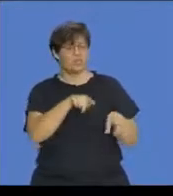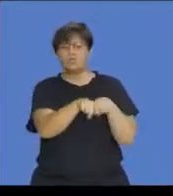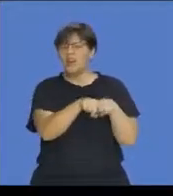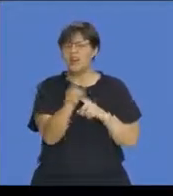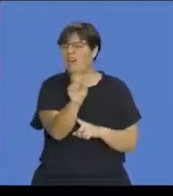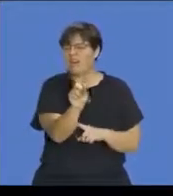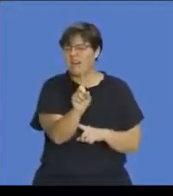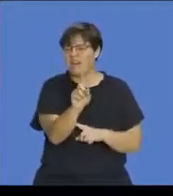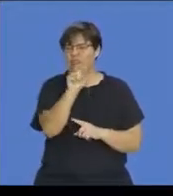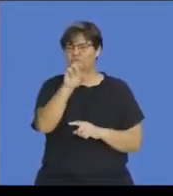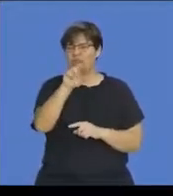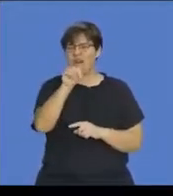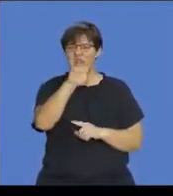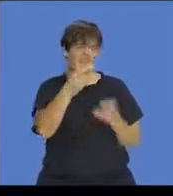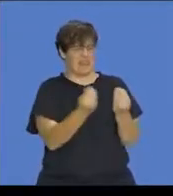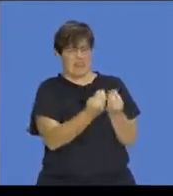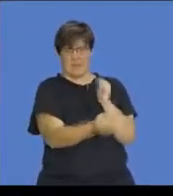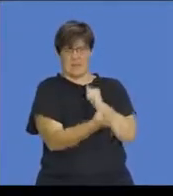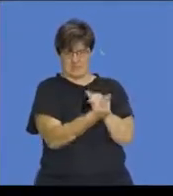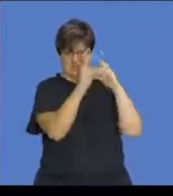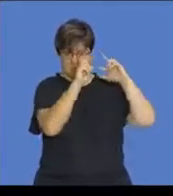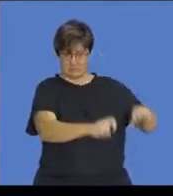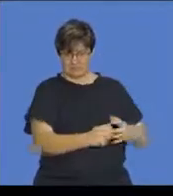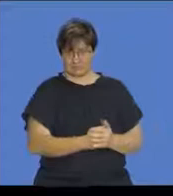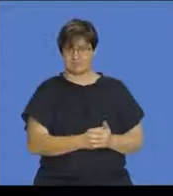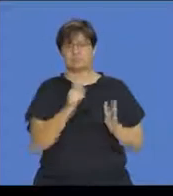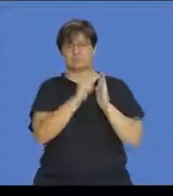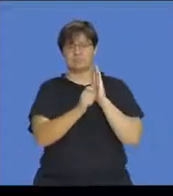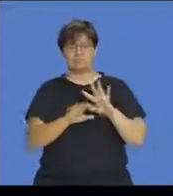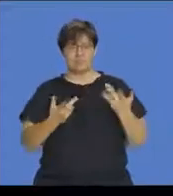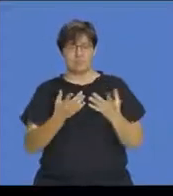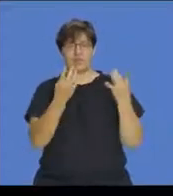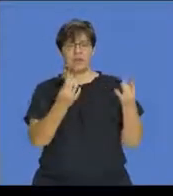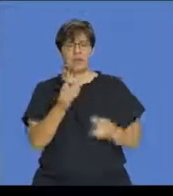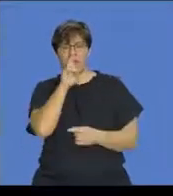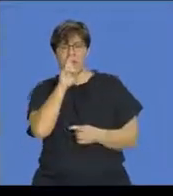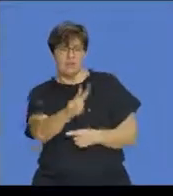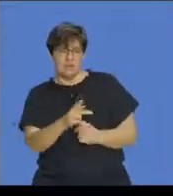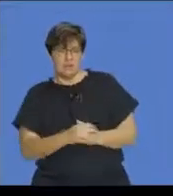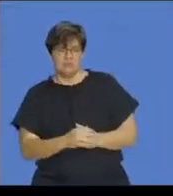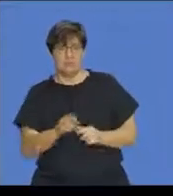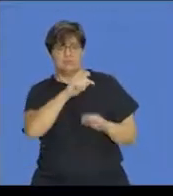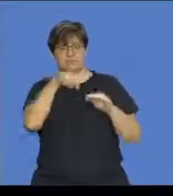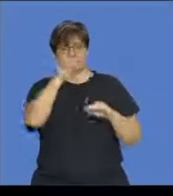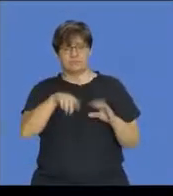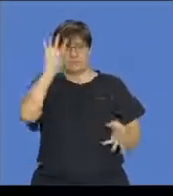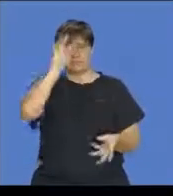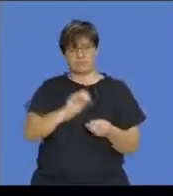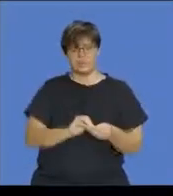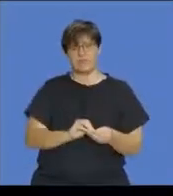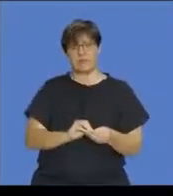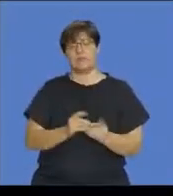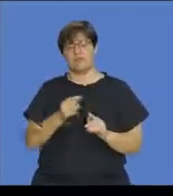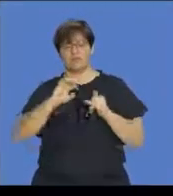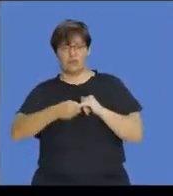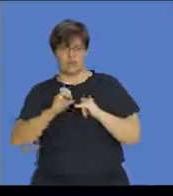something that you're going to do. And we write it like this. It's the number of things that we're looking for divided by the total number of